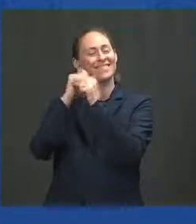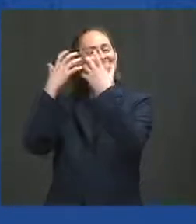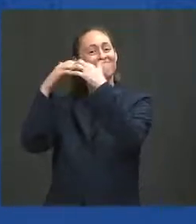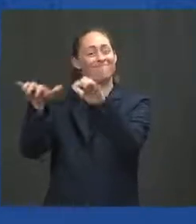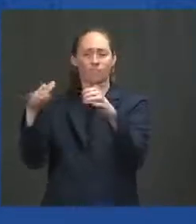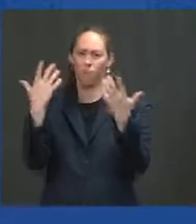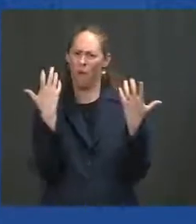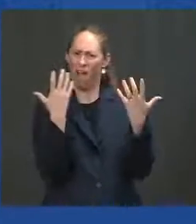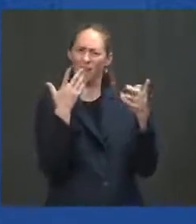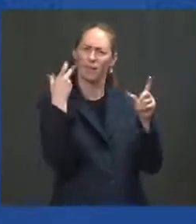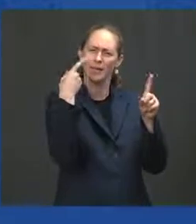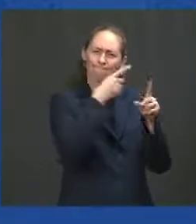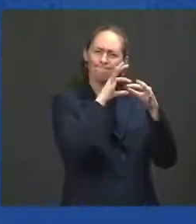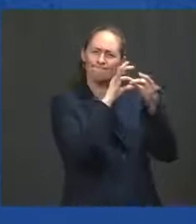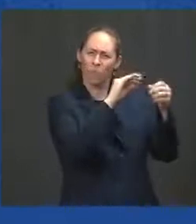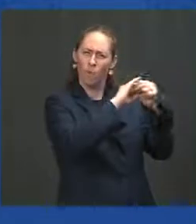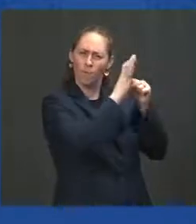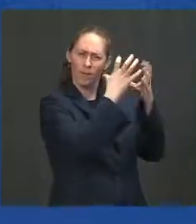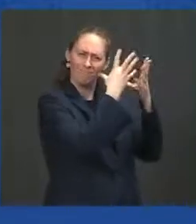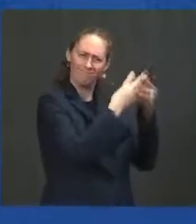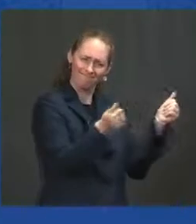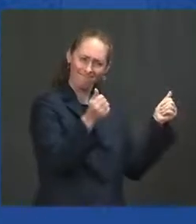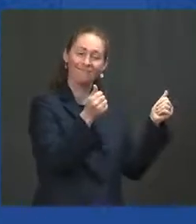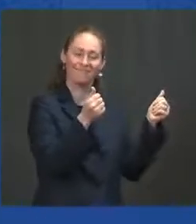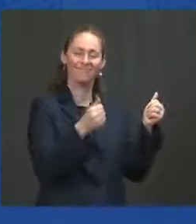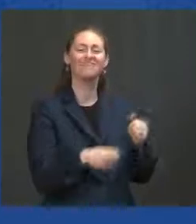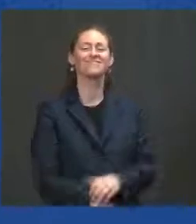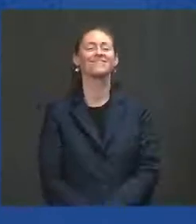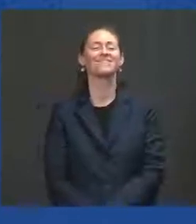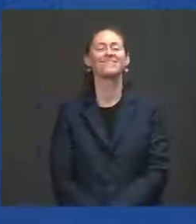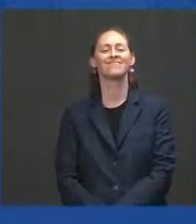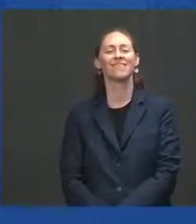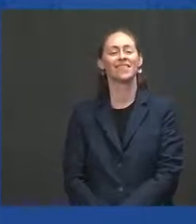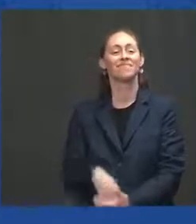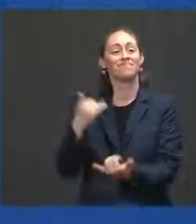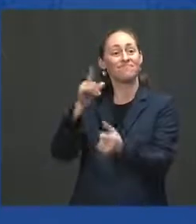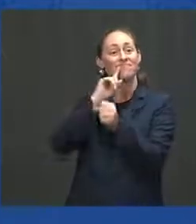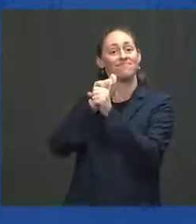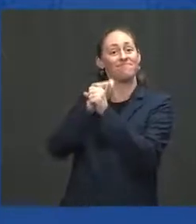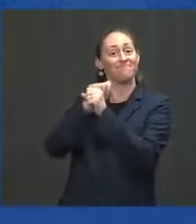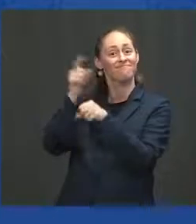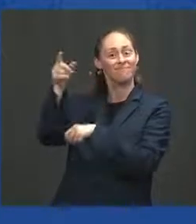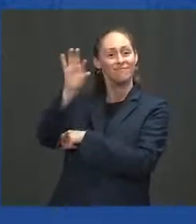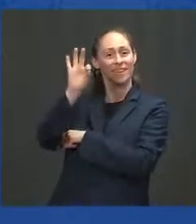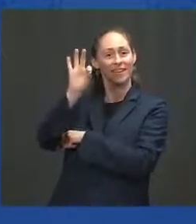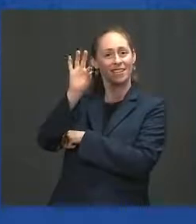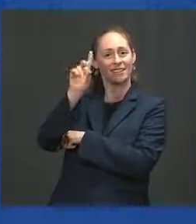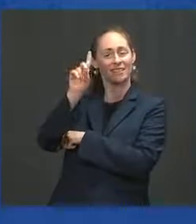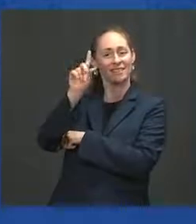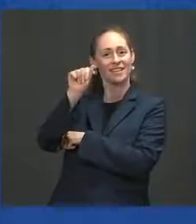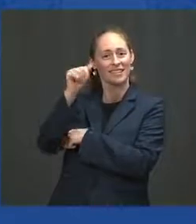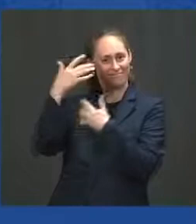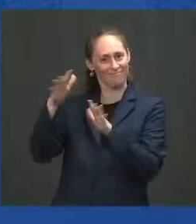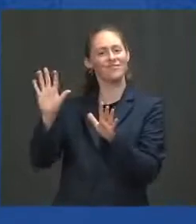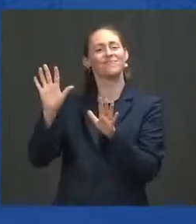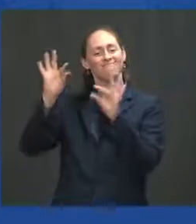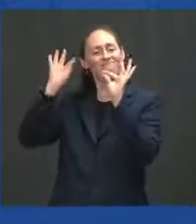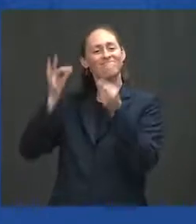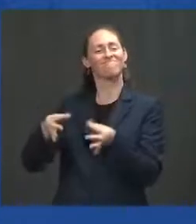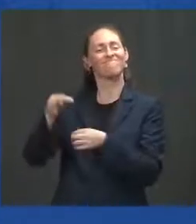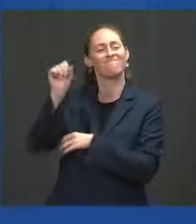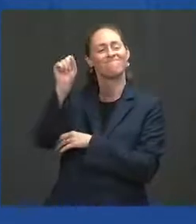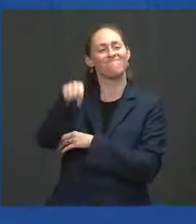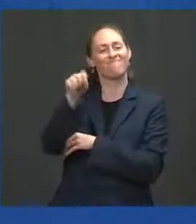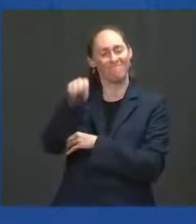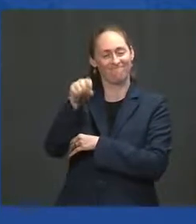The Food and Drug Administration, the FDA, announced that it's fully concluded. It's the — it's now —